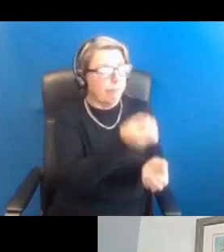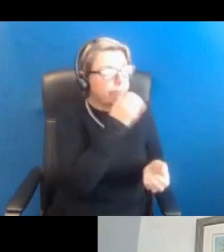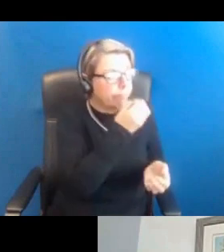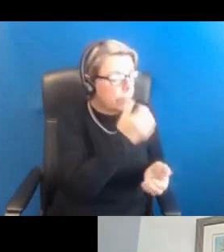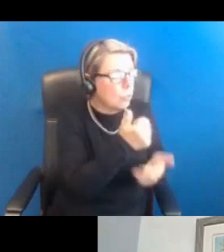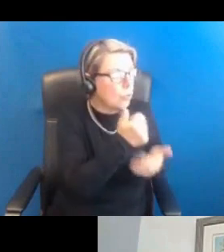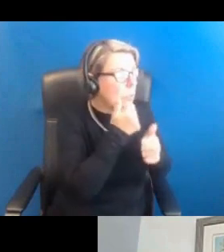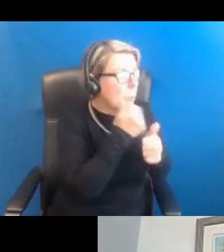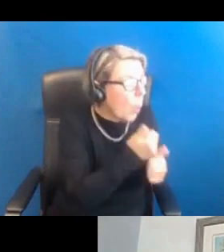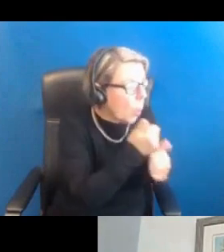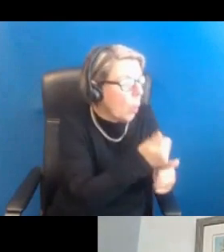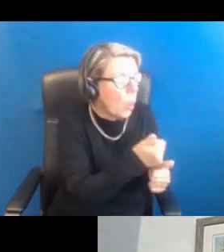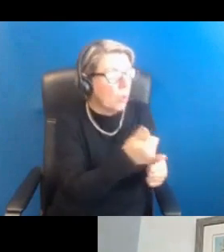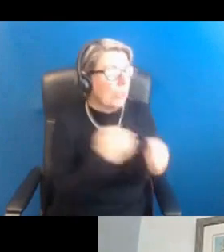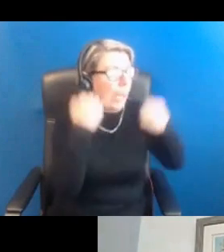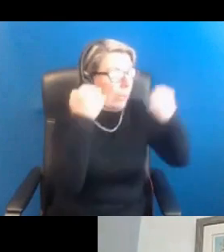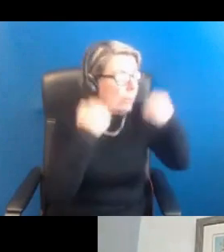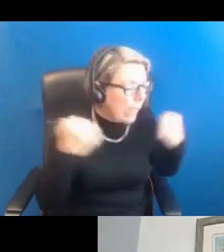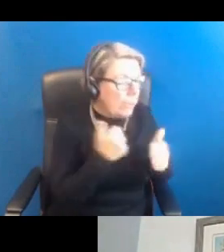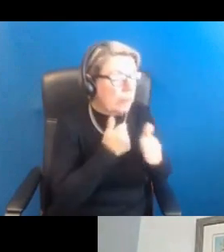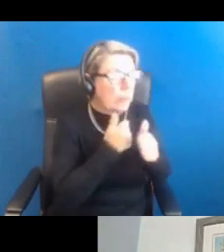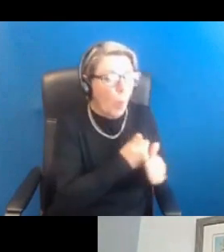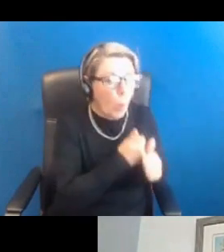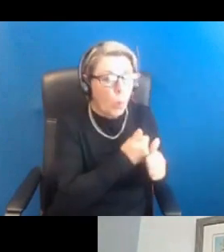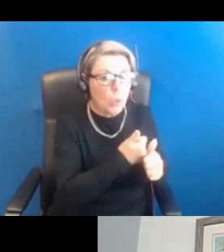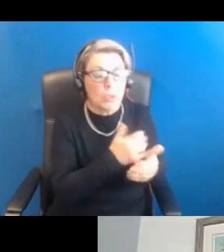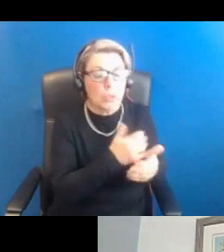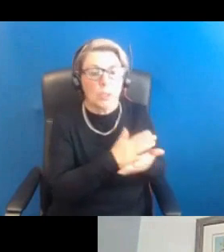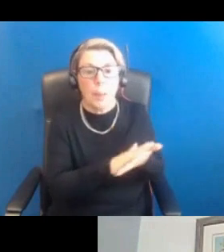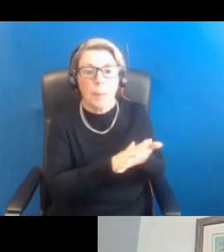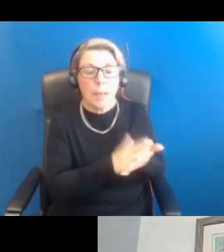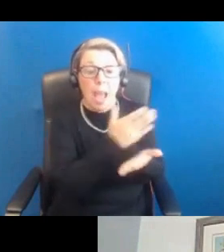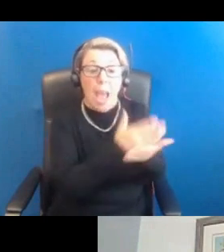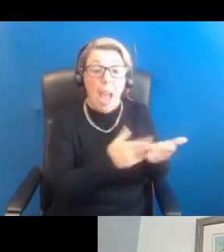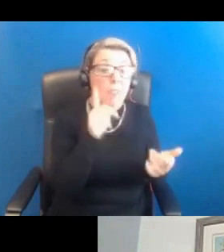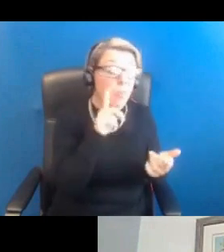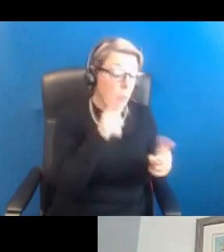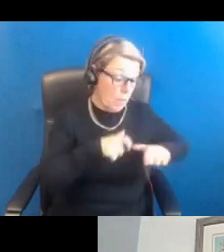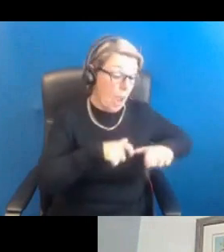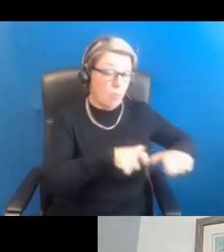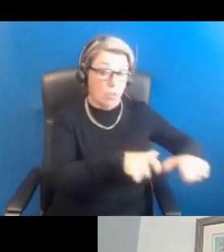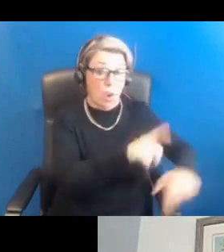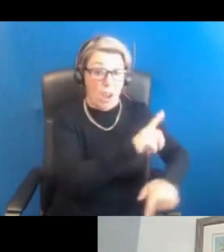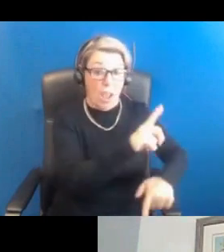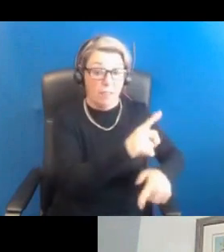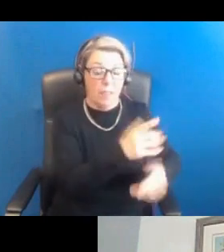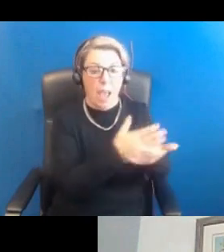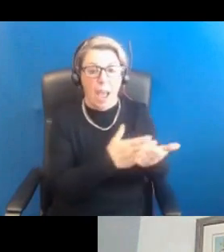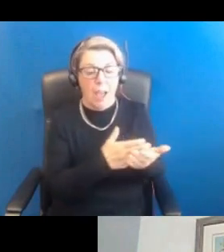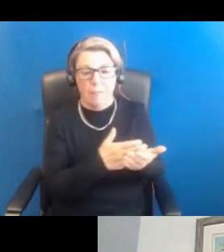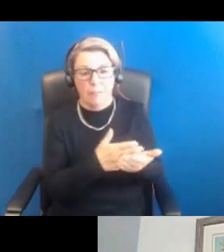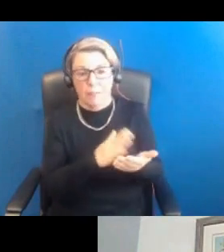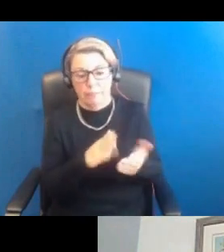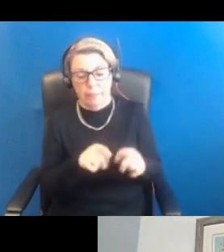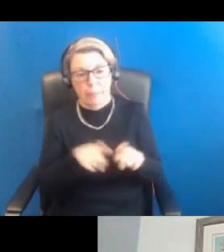had exercise support, and half of the women in that program carried on the program, and half of the women didn't